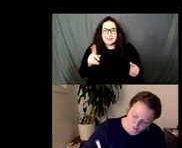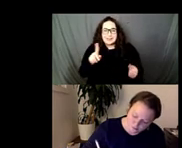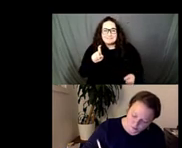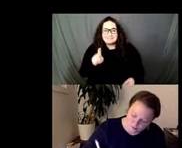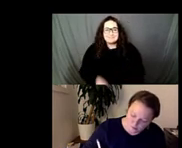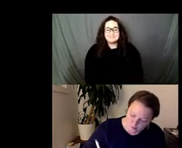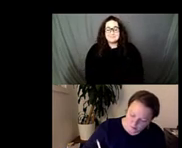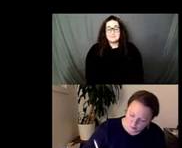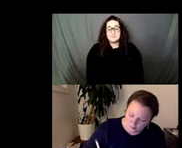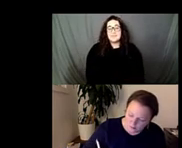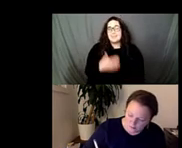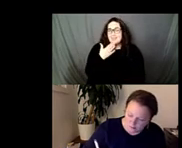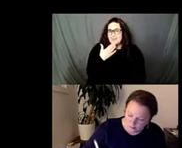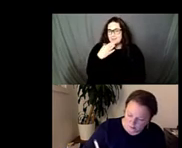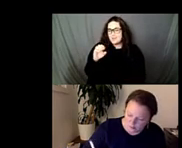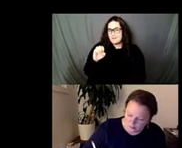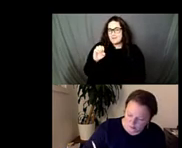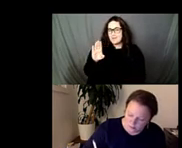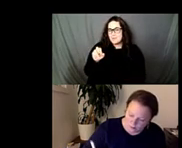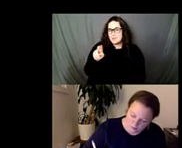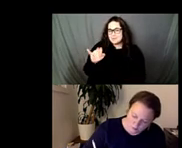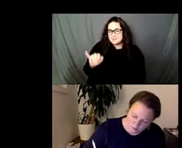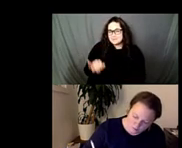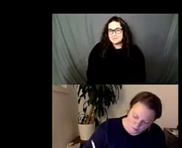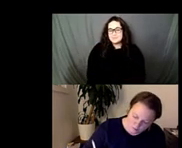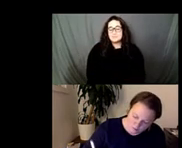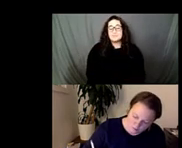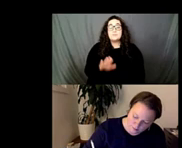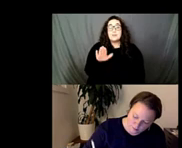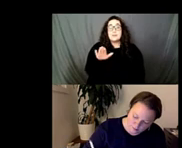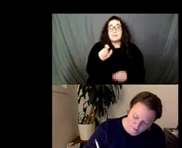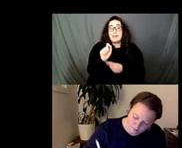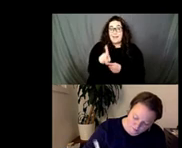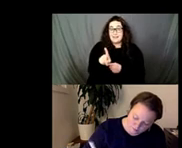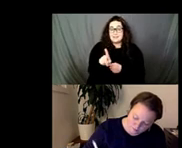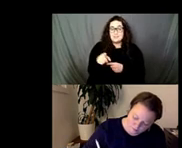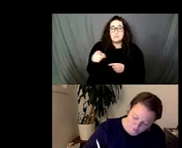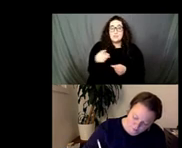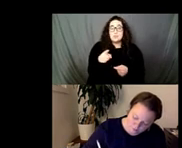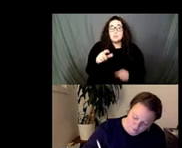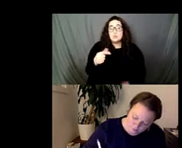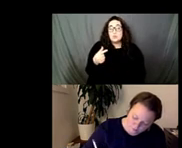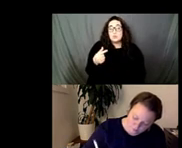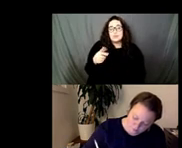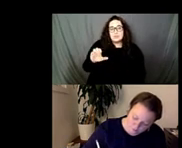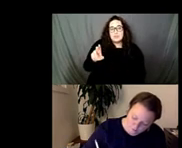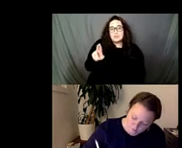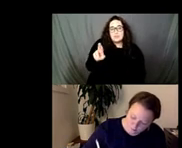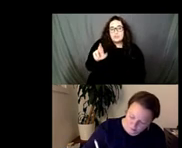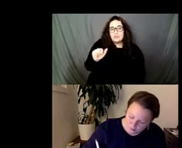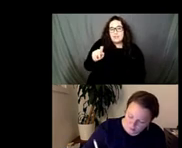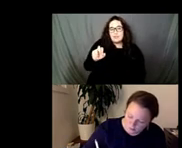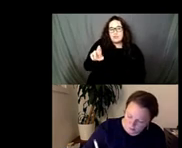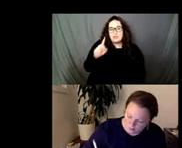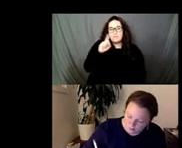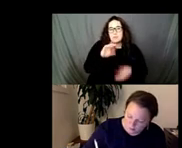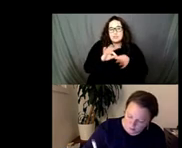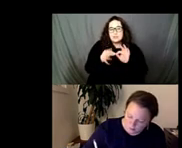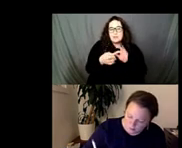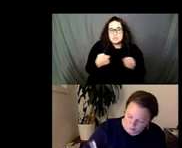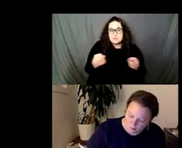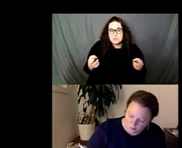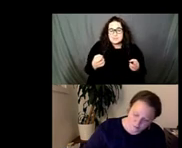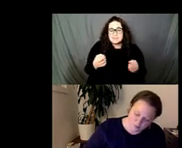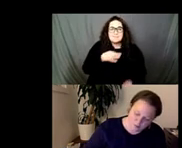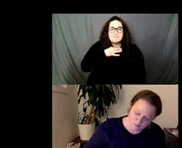you a side note uh ebony in terms of your role as curator of interpreter interpretive resources um does that